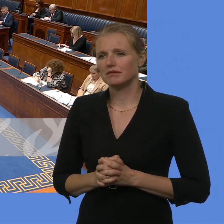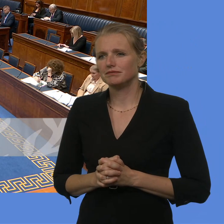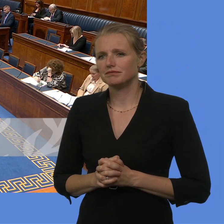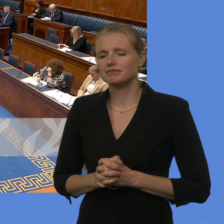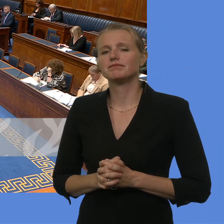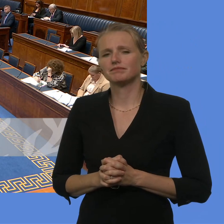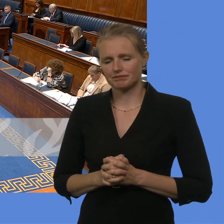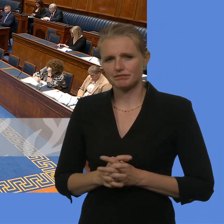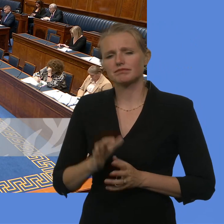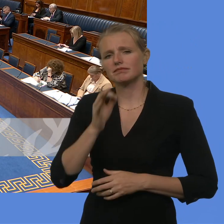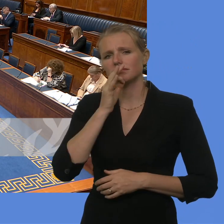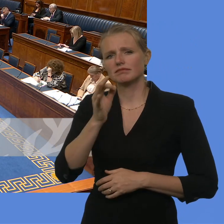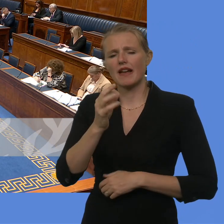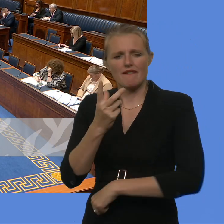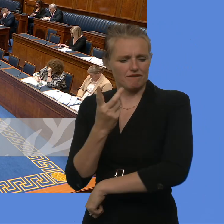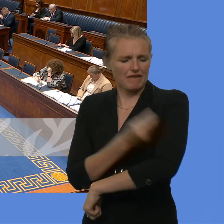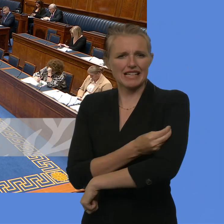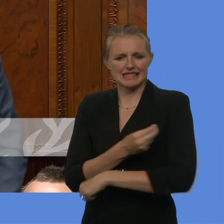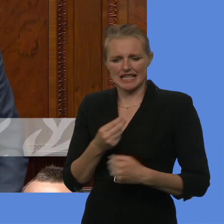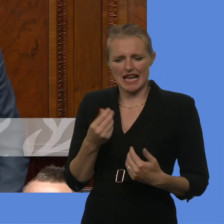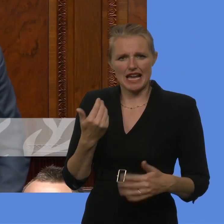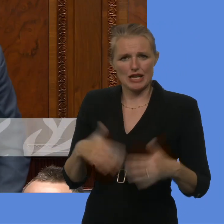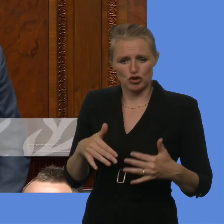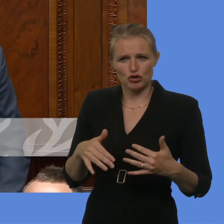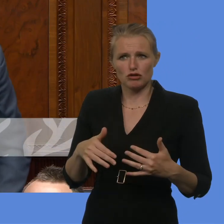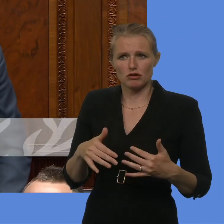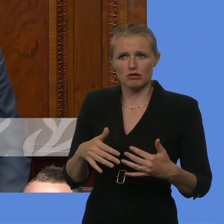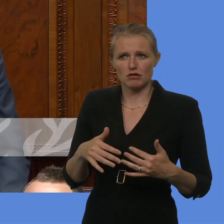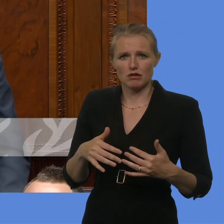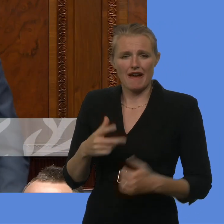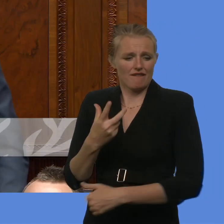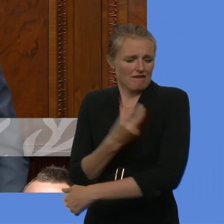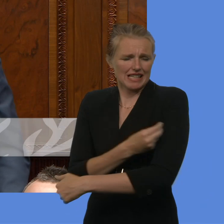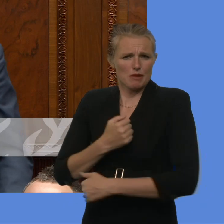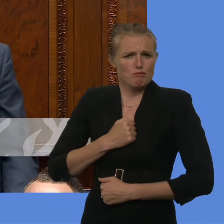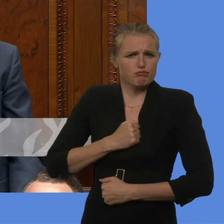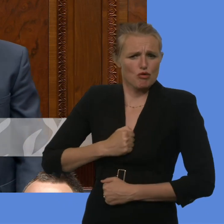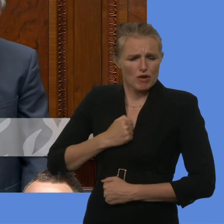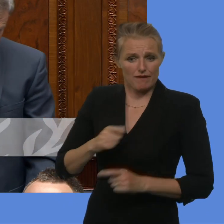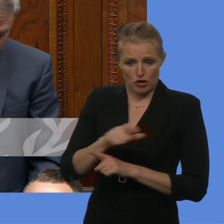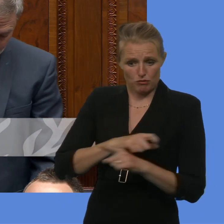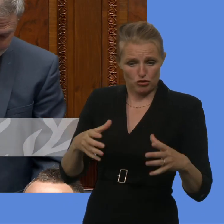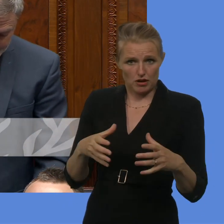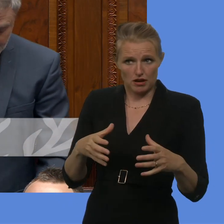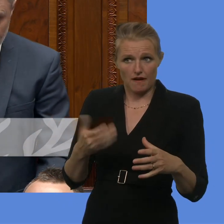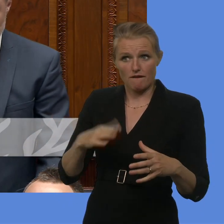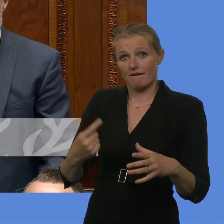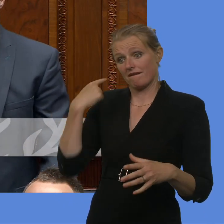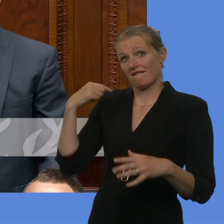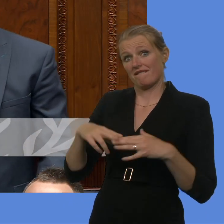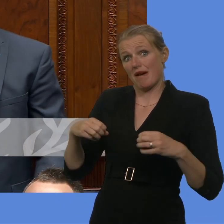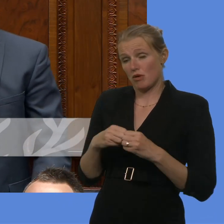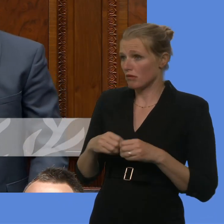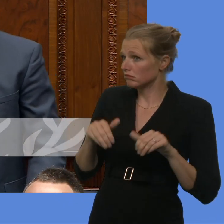vaccine-injured and bereaved community have been waiting since February for a diary date for your office to